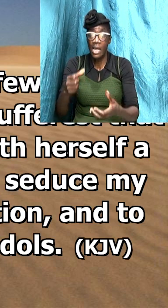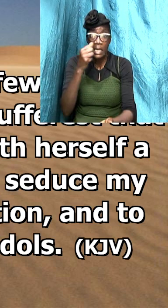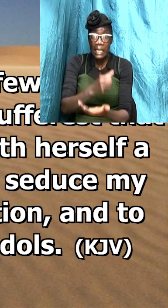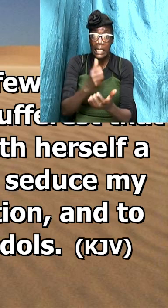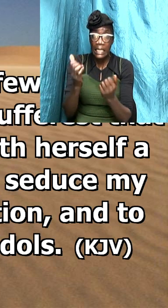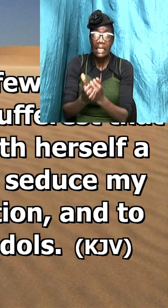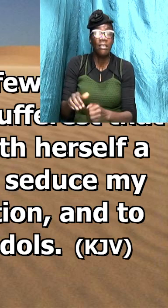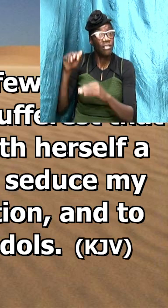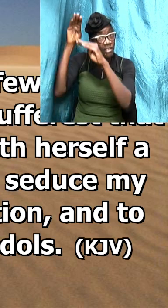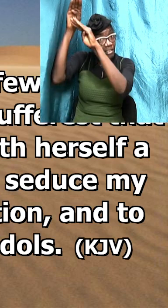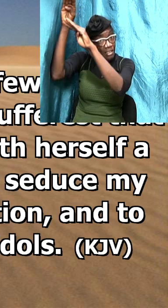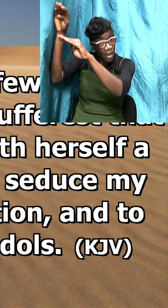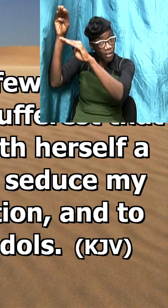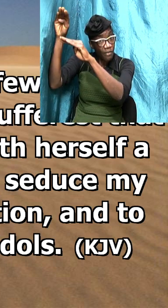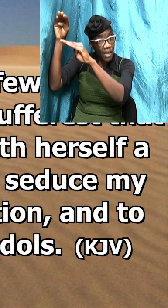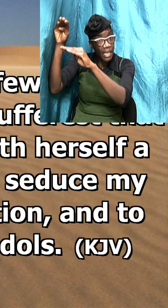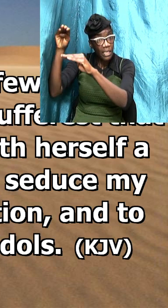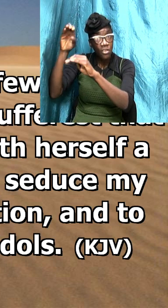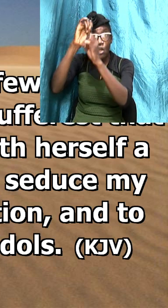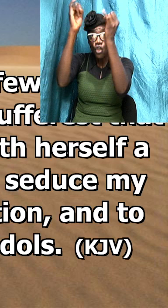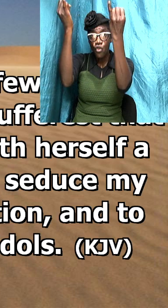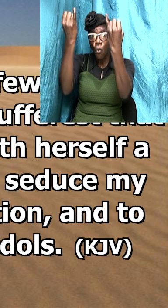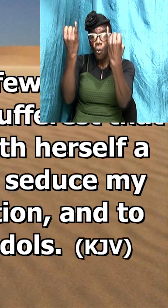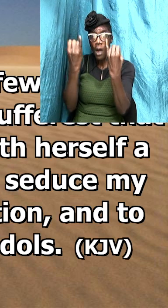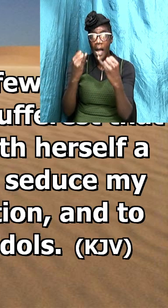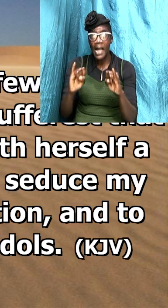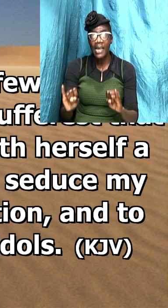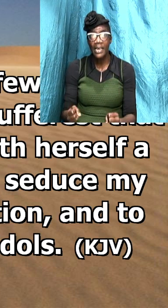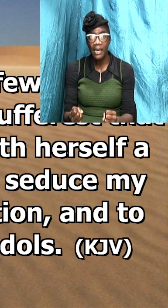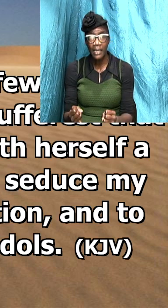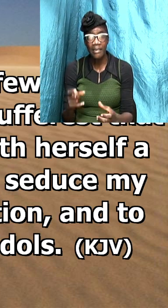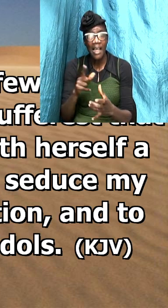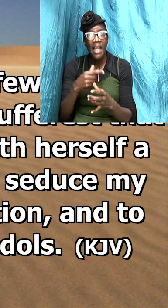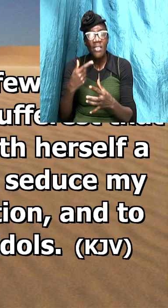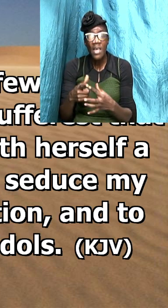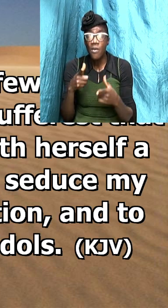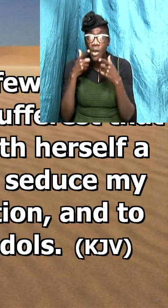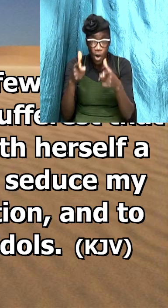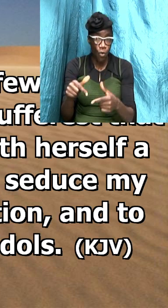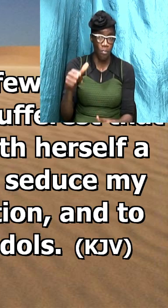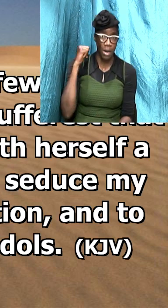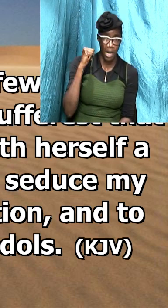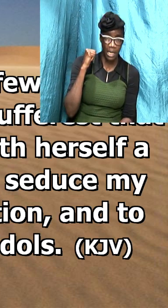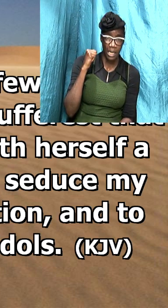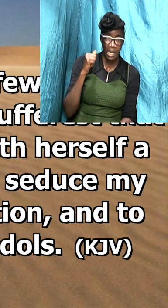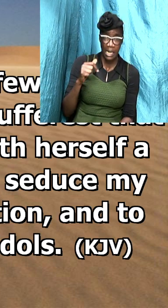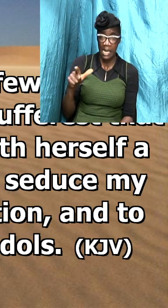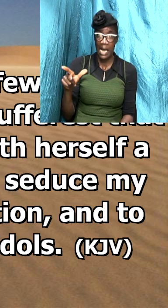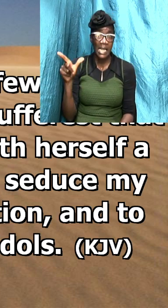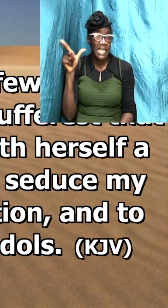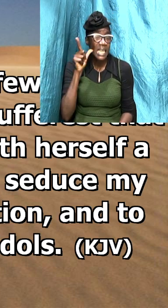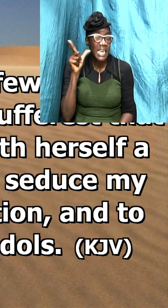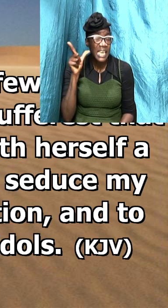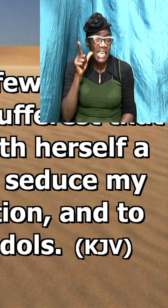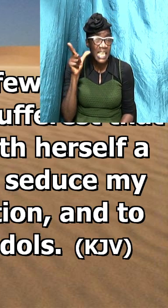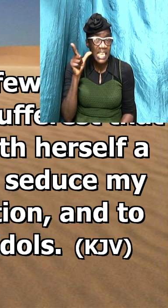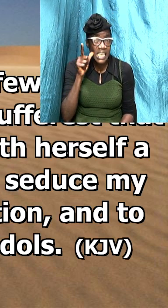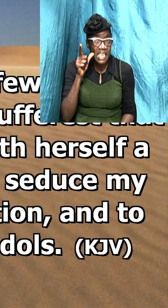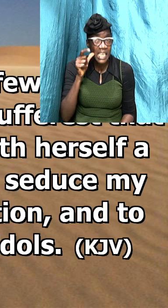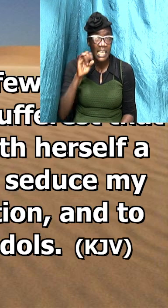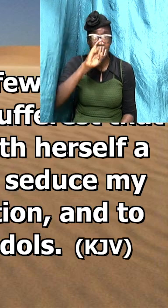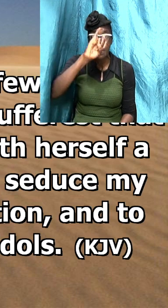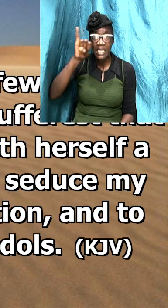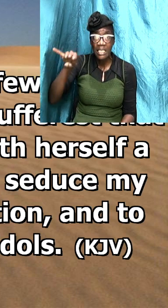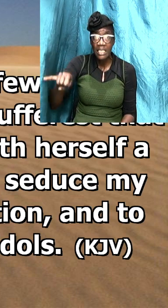look back on that lady Jezebel back in the book of kings